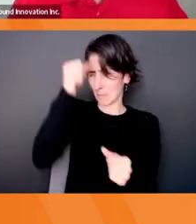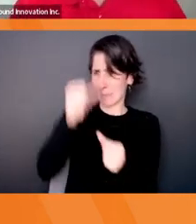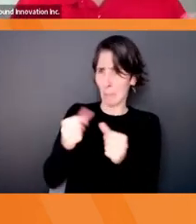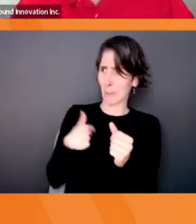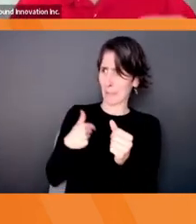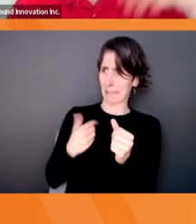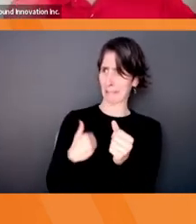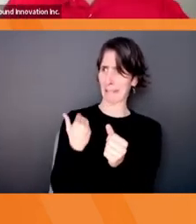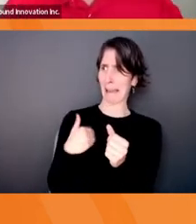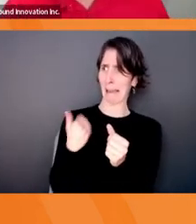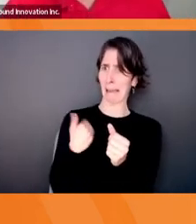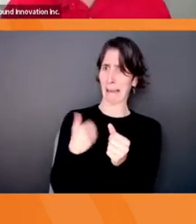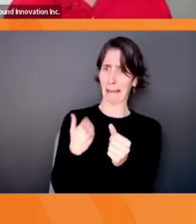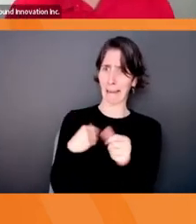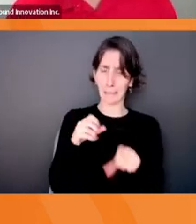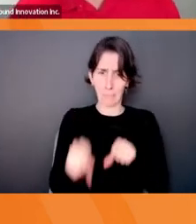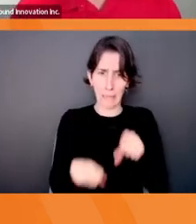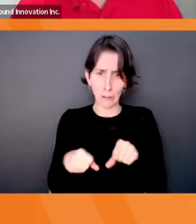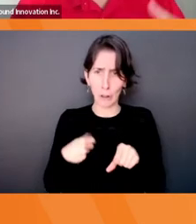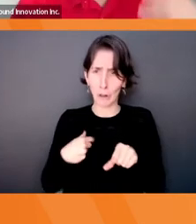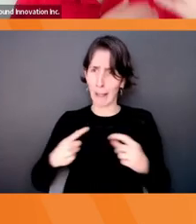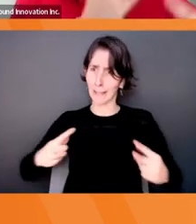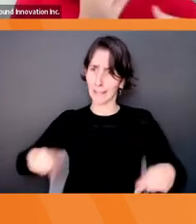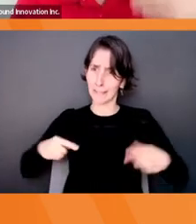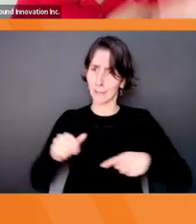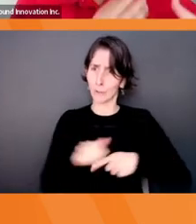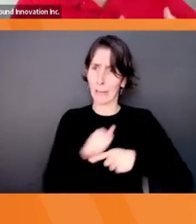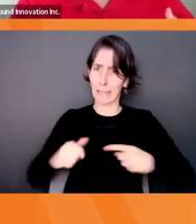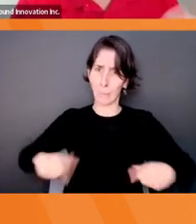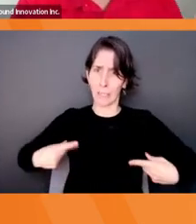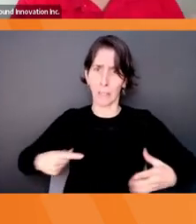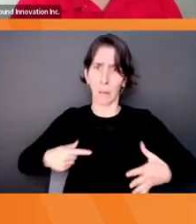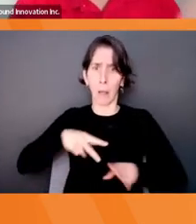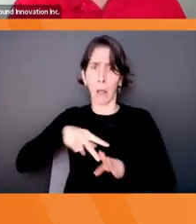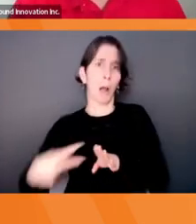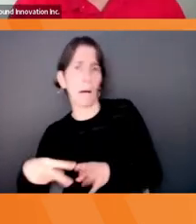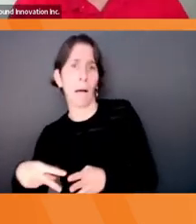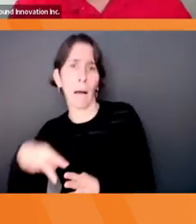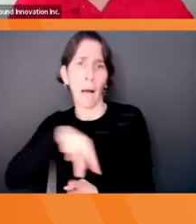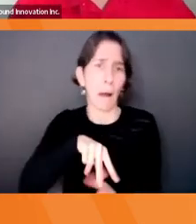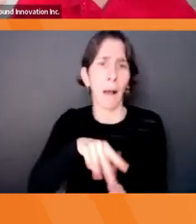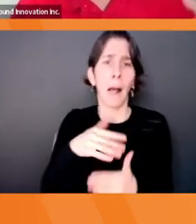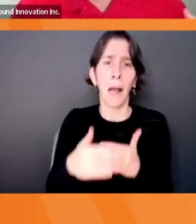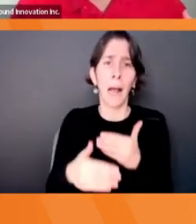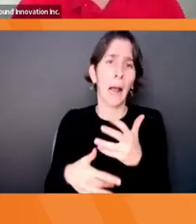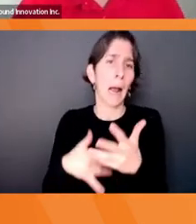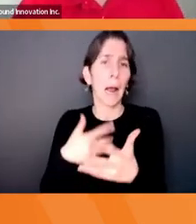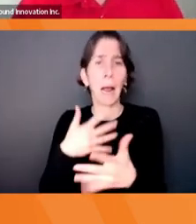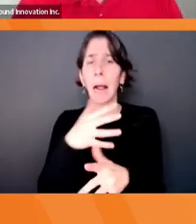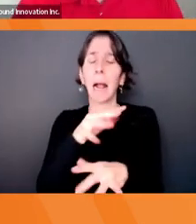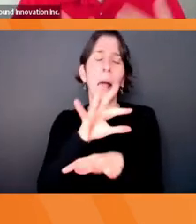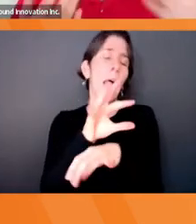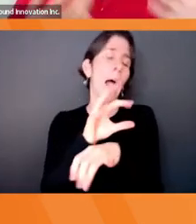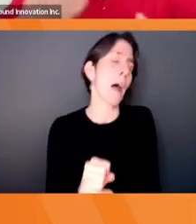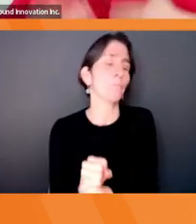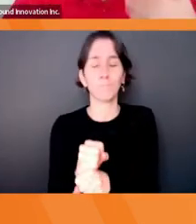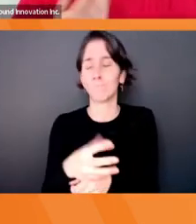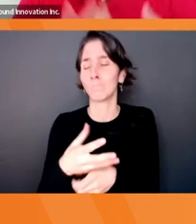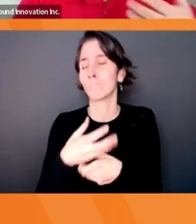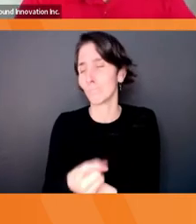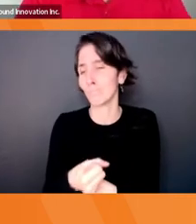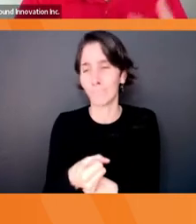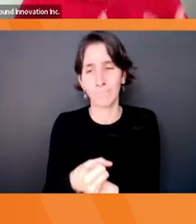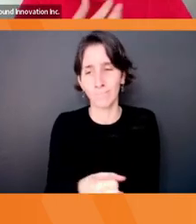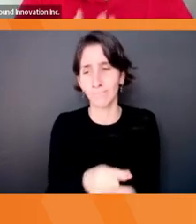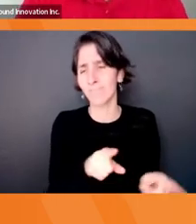had training wheels, I think I fell off lots of times, but over time, I gained confidence, and then I didn't need my training wheels anymore, right? And so that's just the